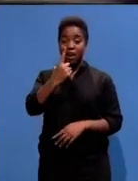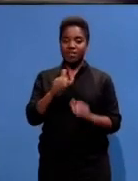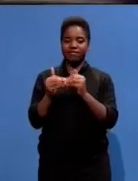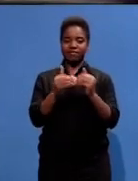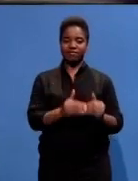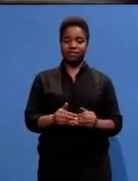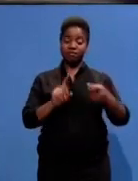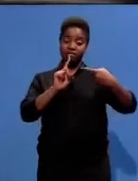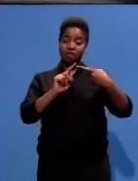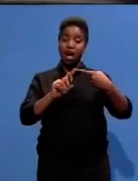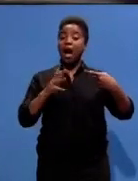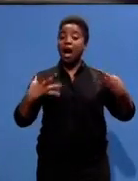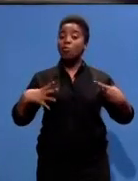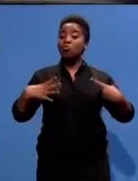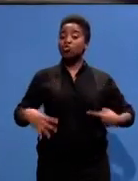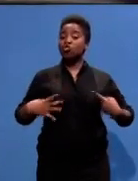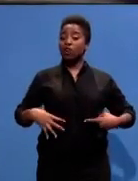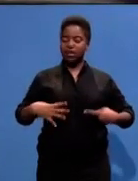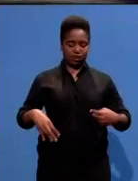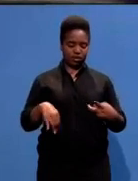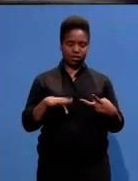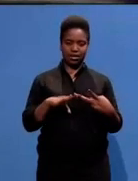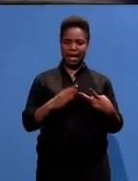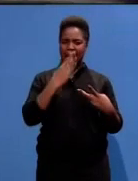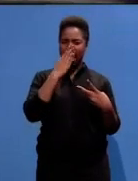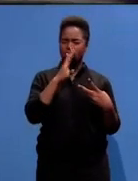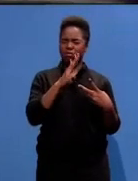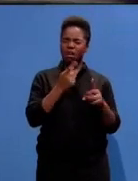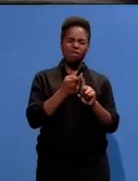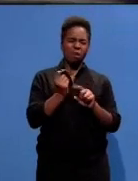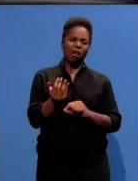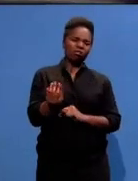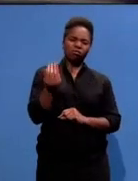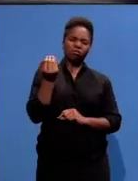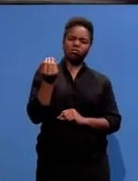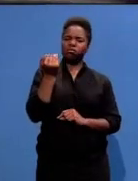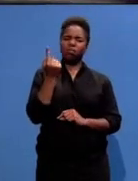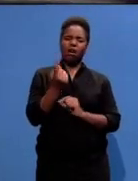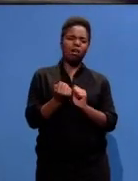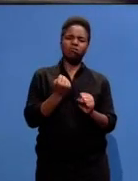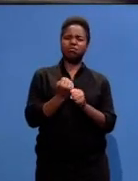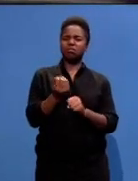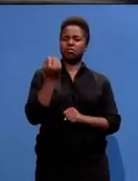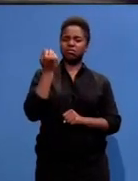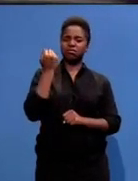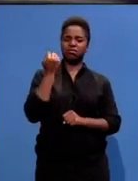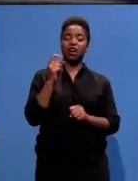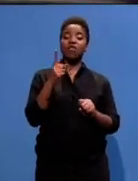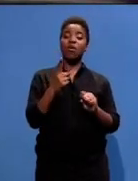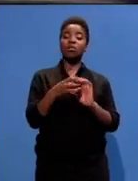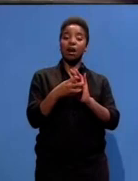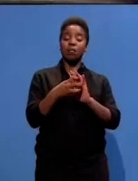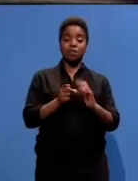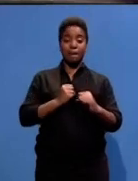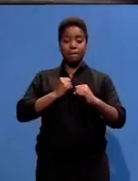dressed, how he appeared from the 50s. So that the boxer realised